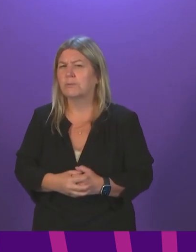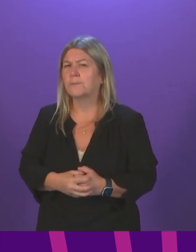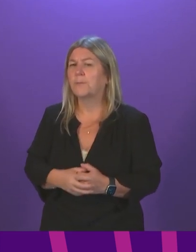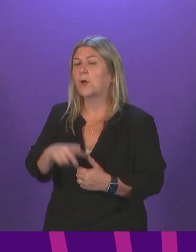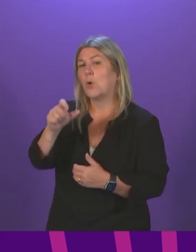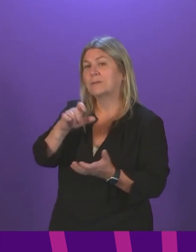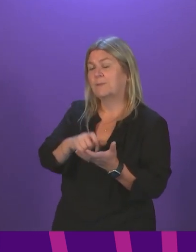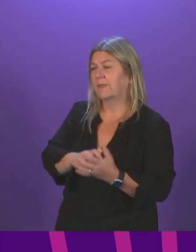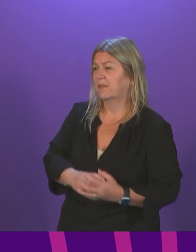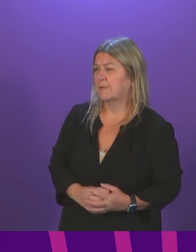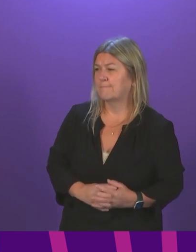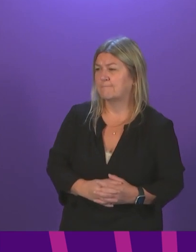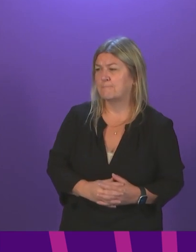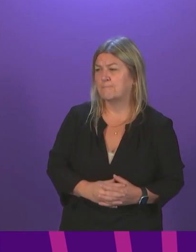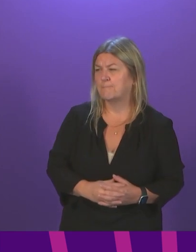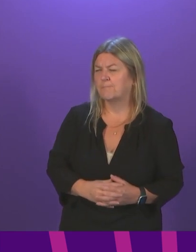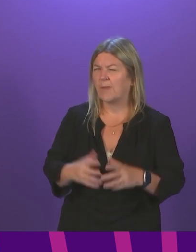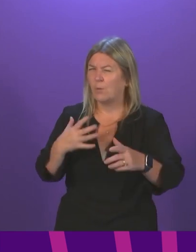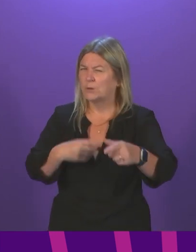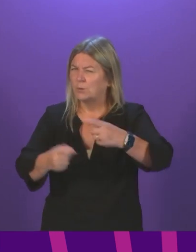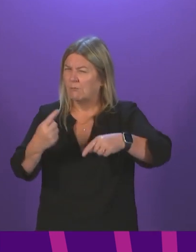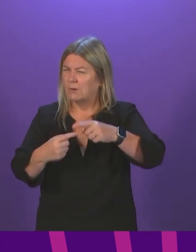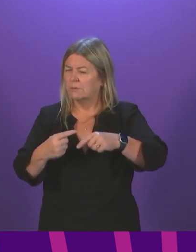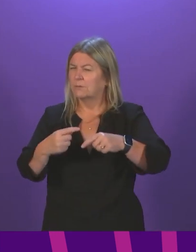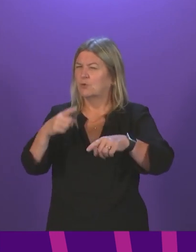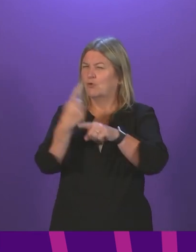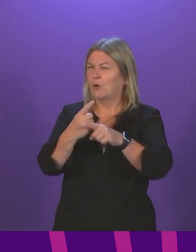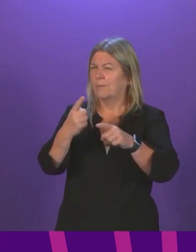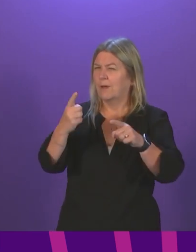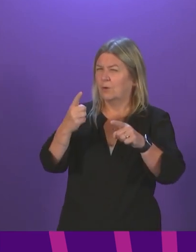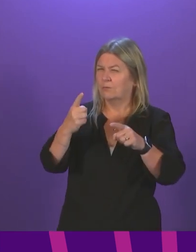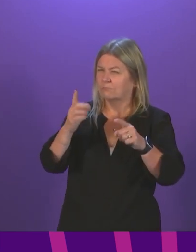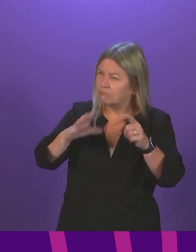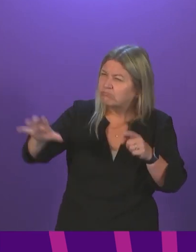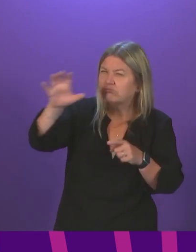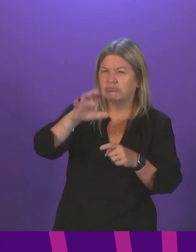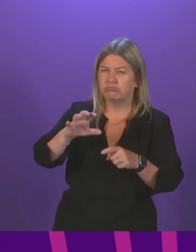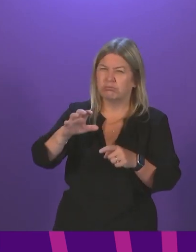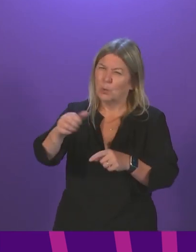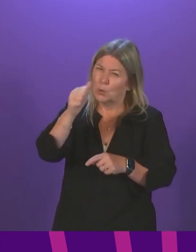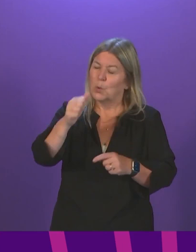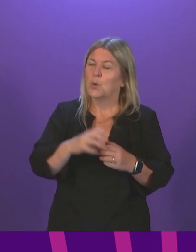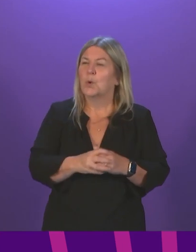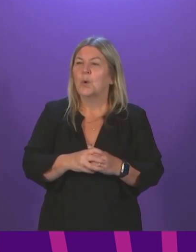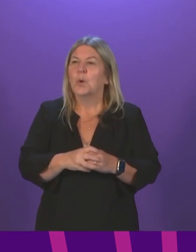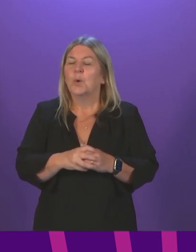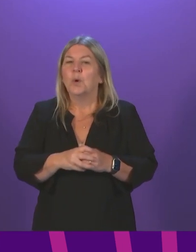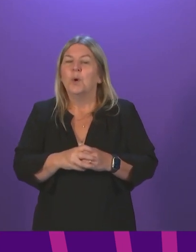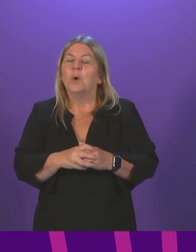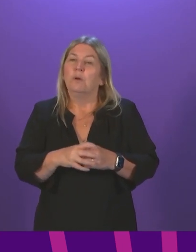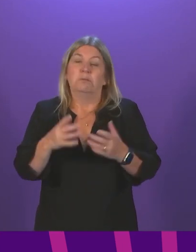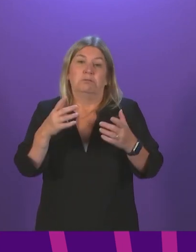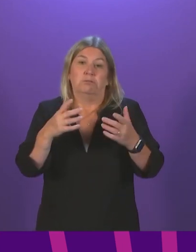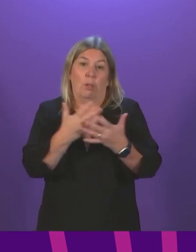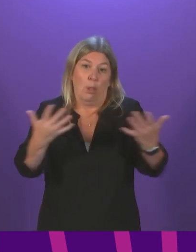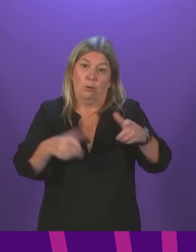I want to come back to the issue around cross-border because the First Minister knows that every day thousands of my constituents travel just a few miles to Cumbria and